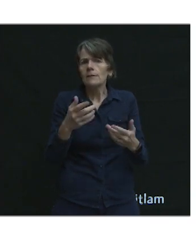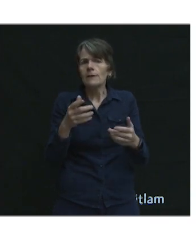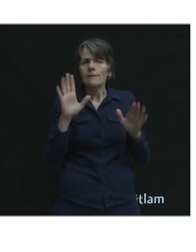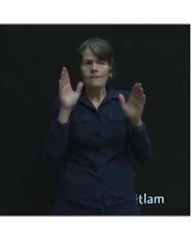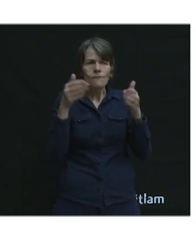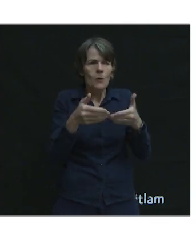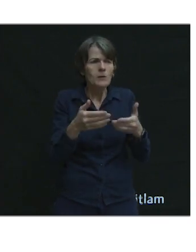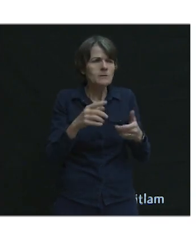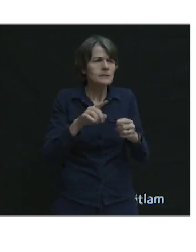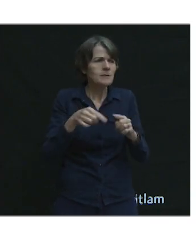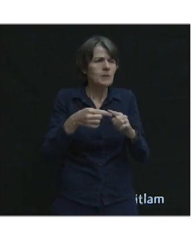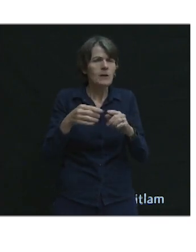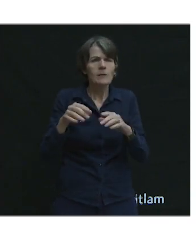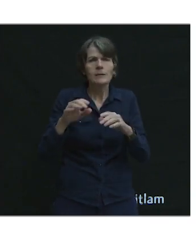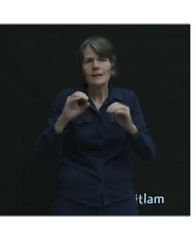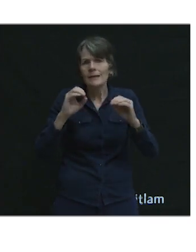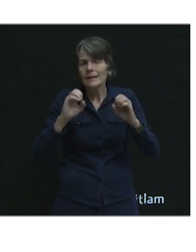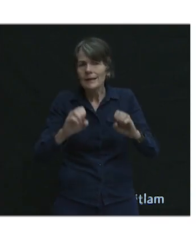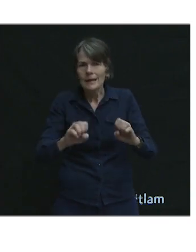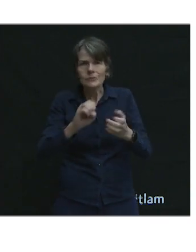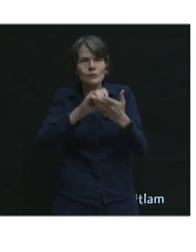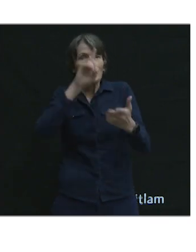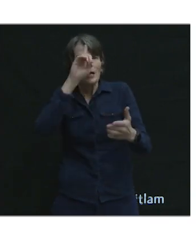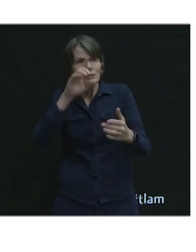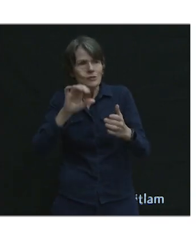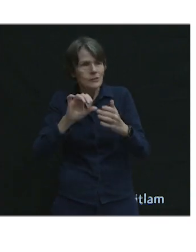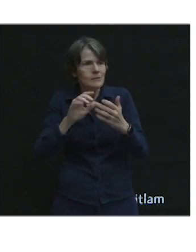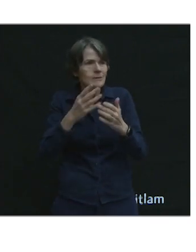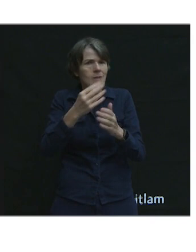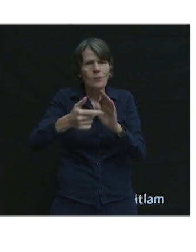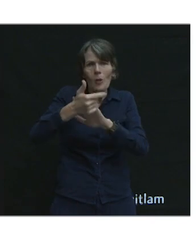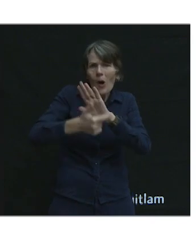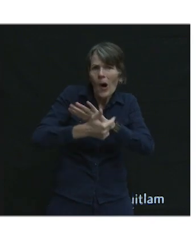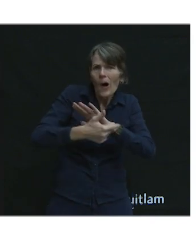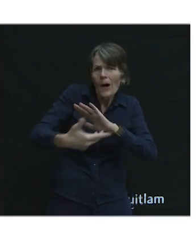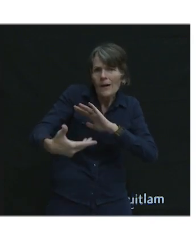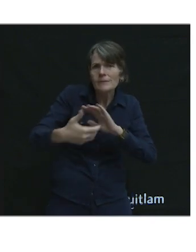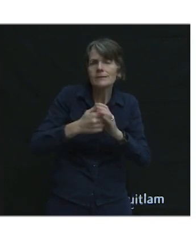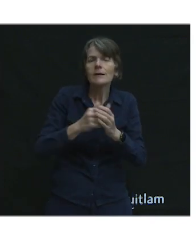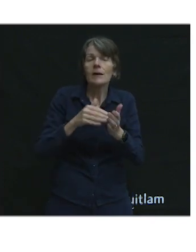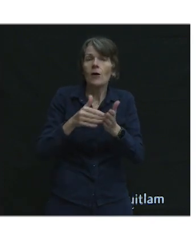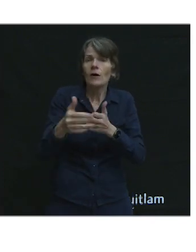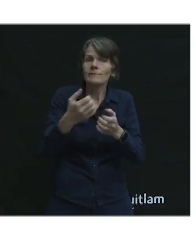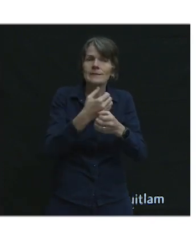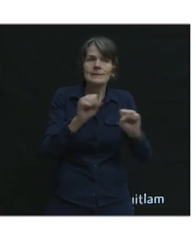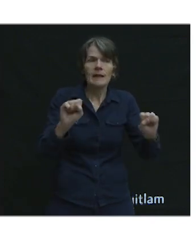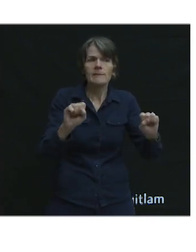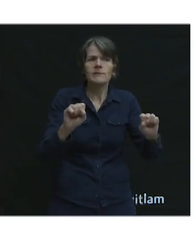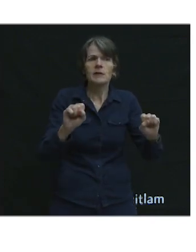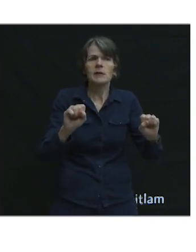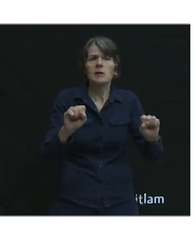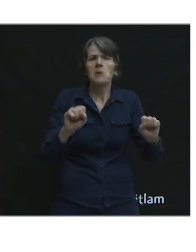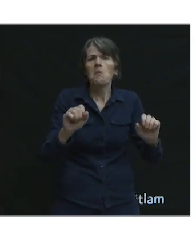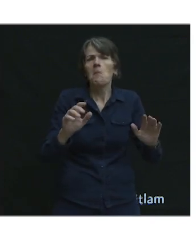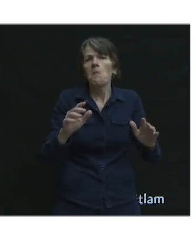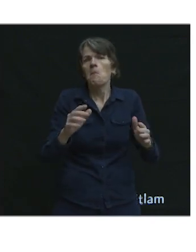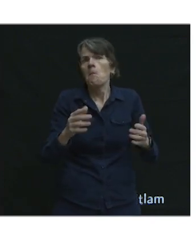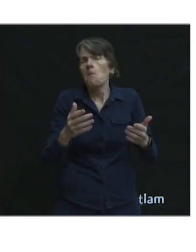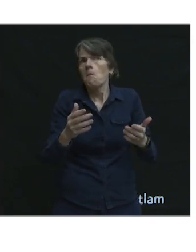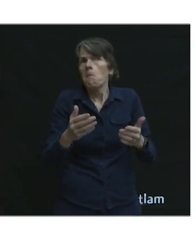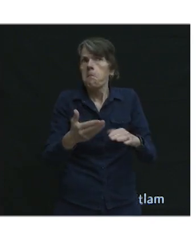in terms of actions on education and enforcement. And in many times, safety was optimized